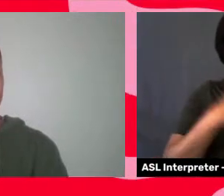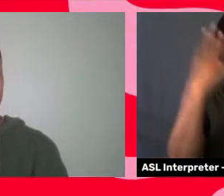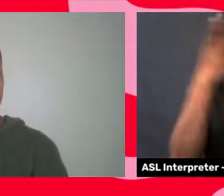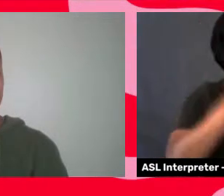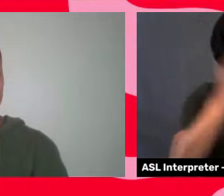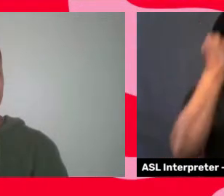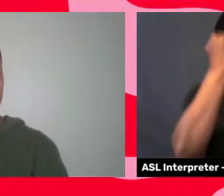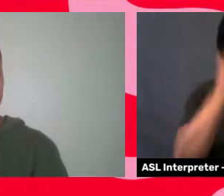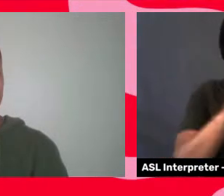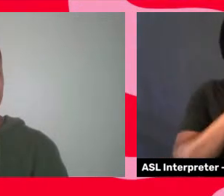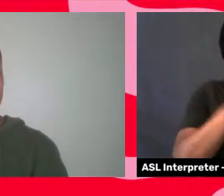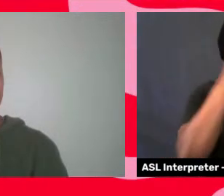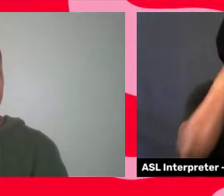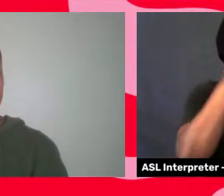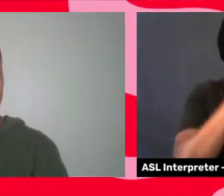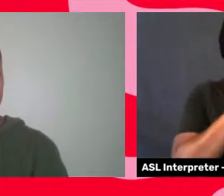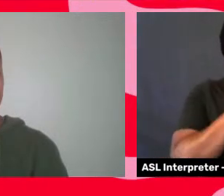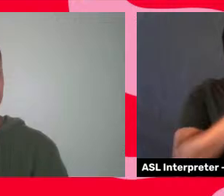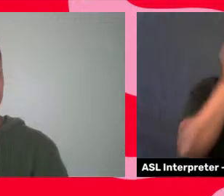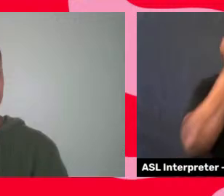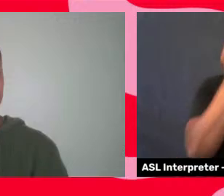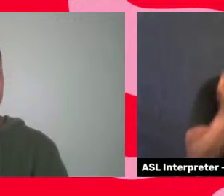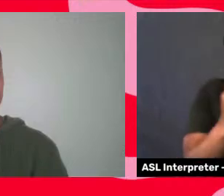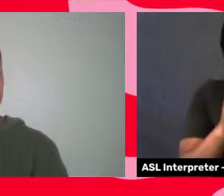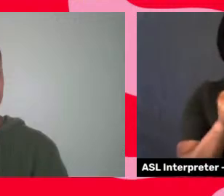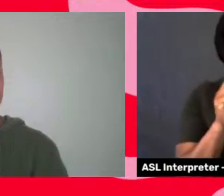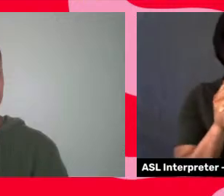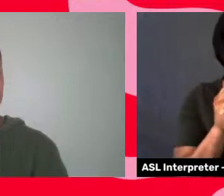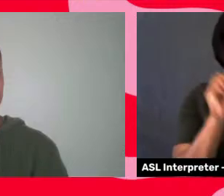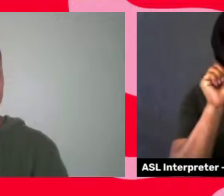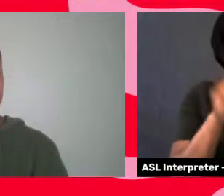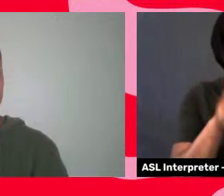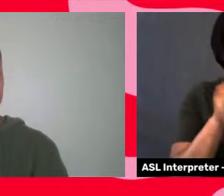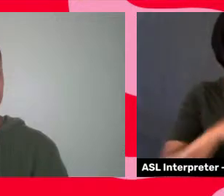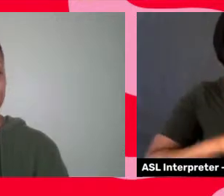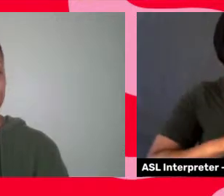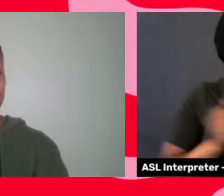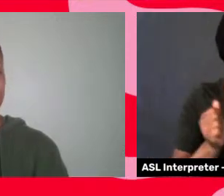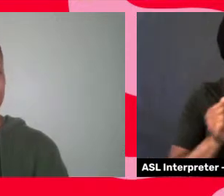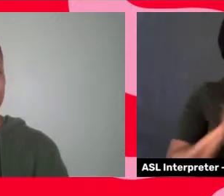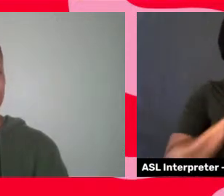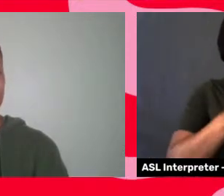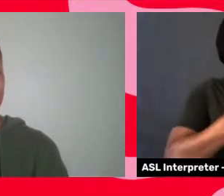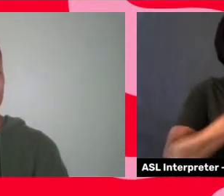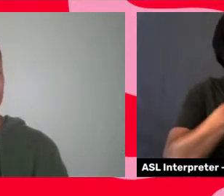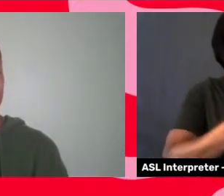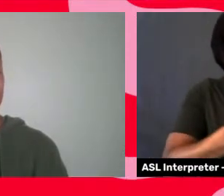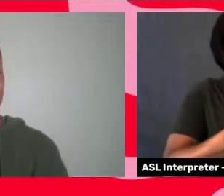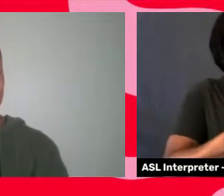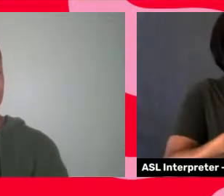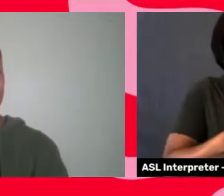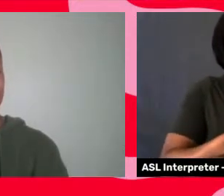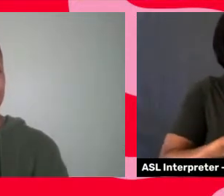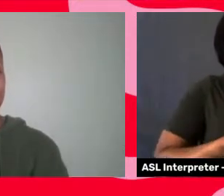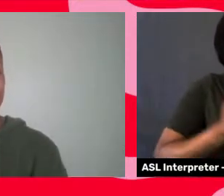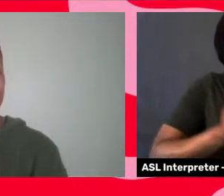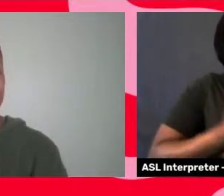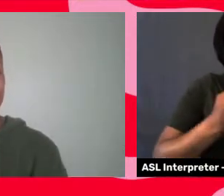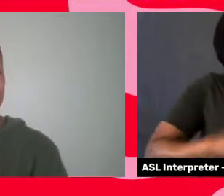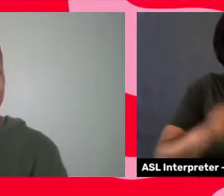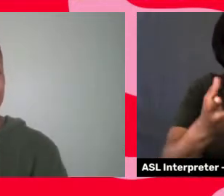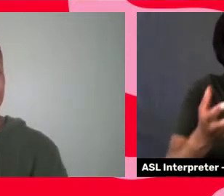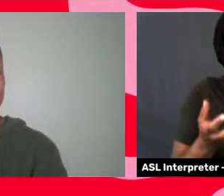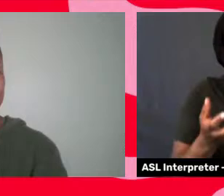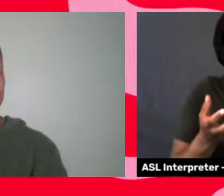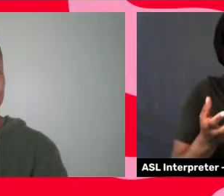And yeah. So I think staying true to yourself and what you want to speak about, no matter what